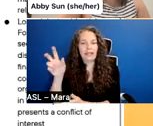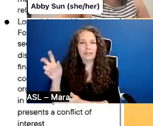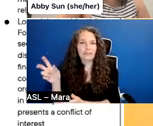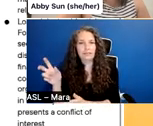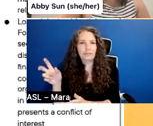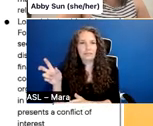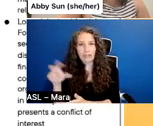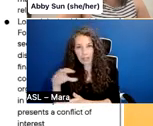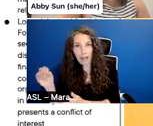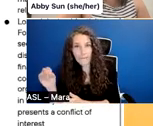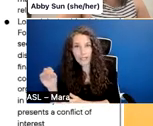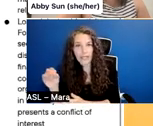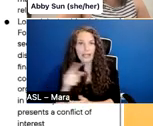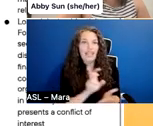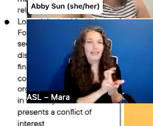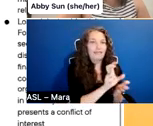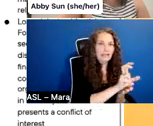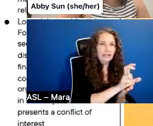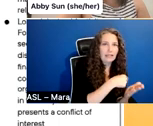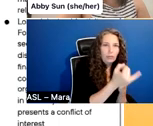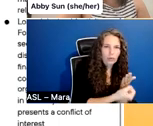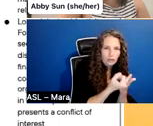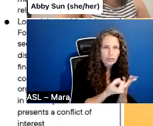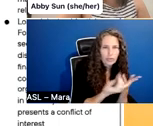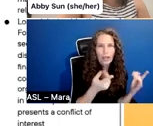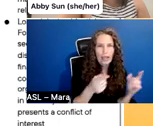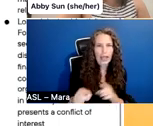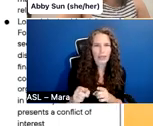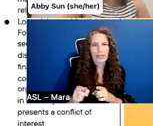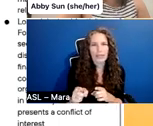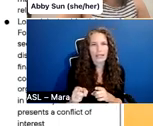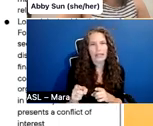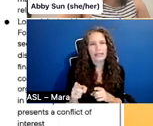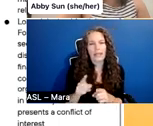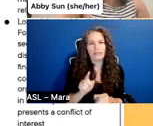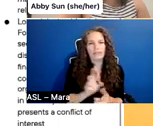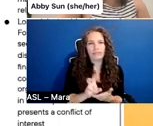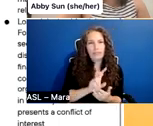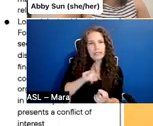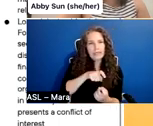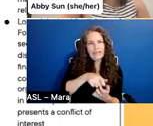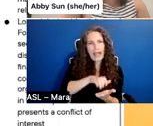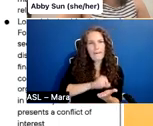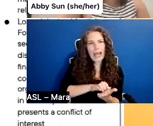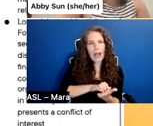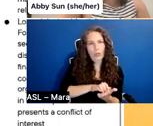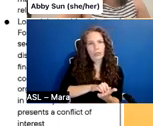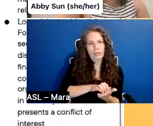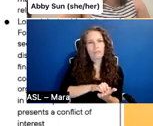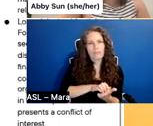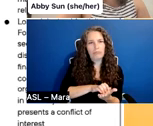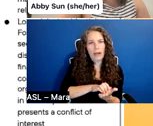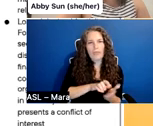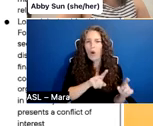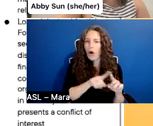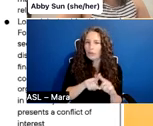upfront based off of what they think the worth of the project is, but then they also get any, a certain percentage